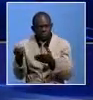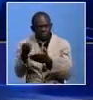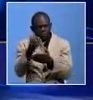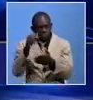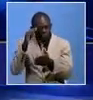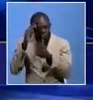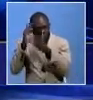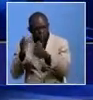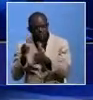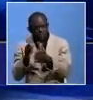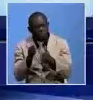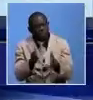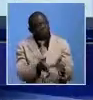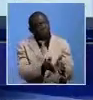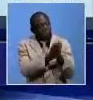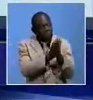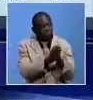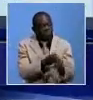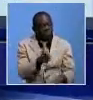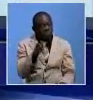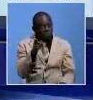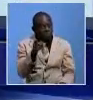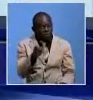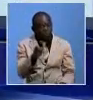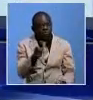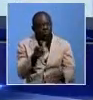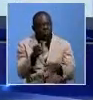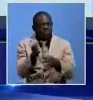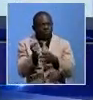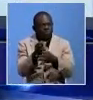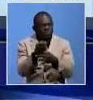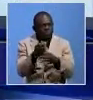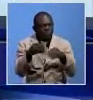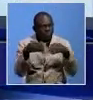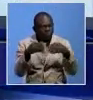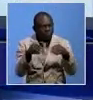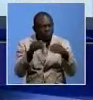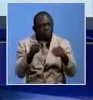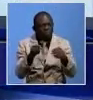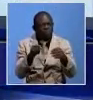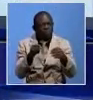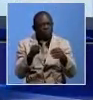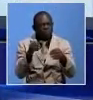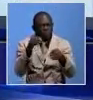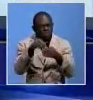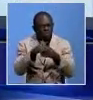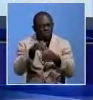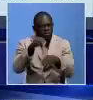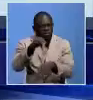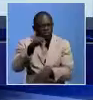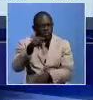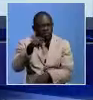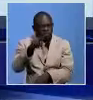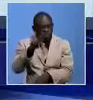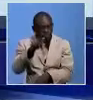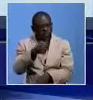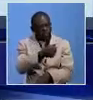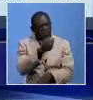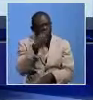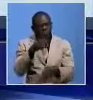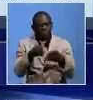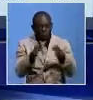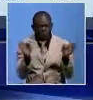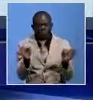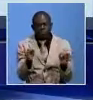of the fish market and landing jetty in Mpulungu District. Mr. Nzovu also says his ministry has facilitated the clearance